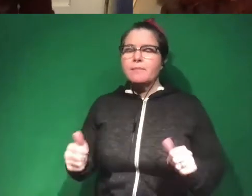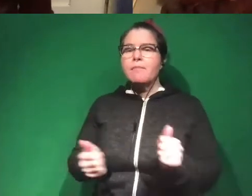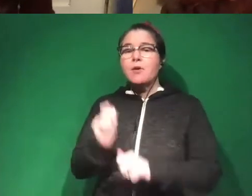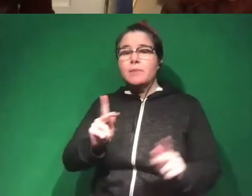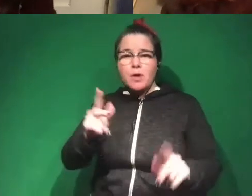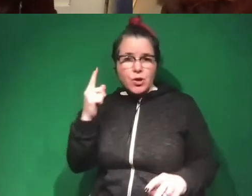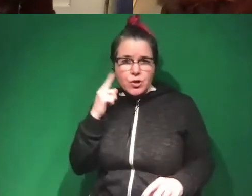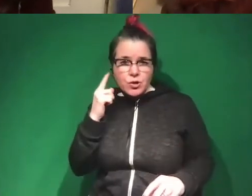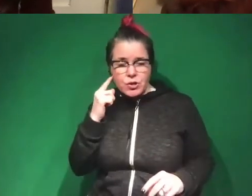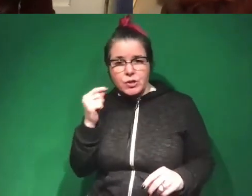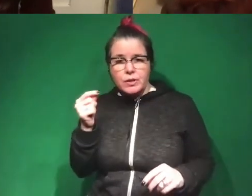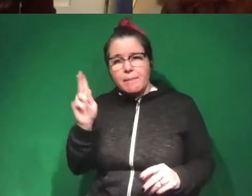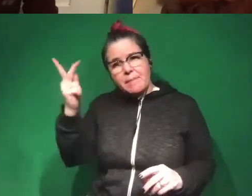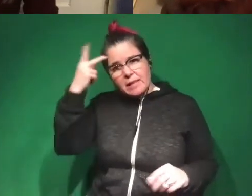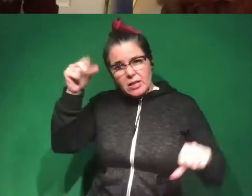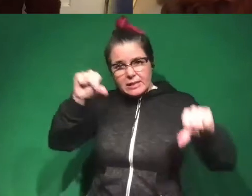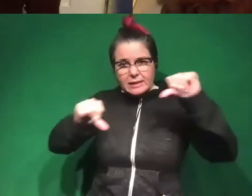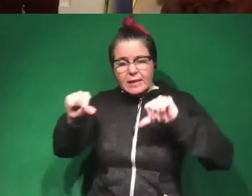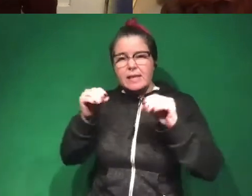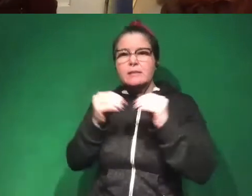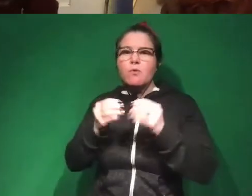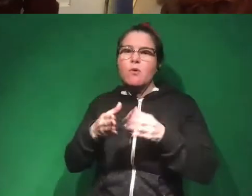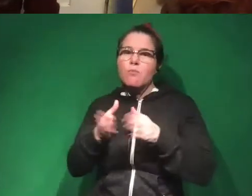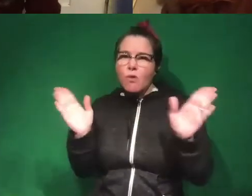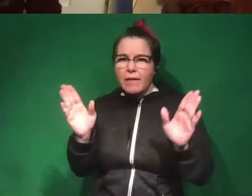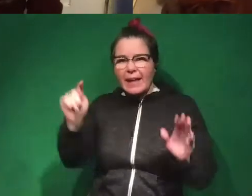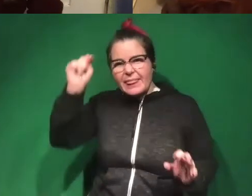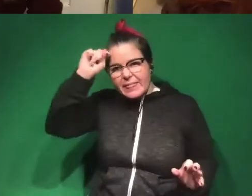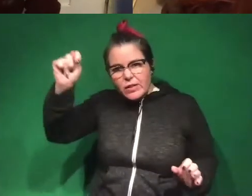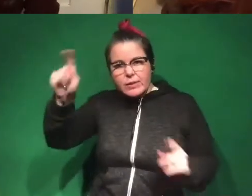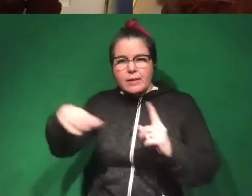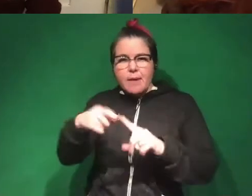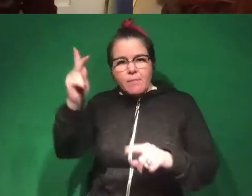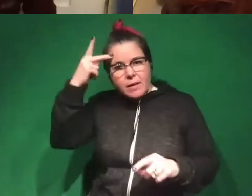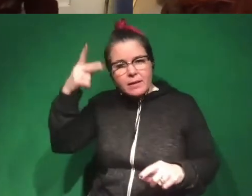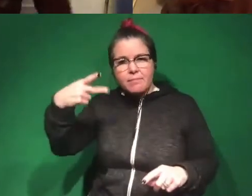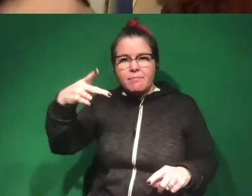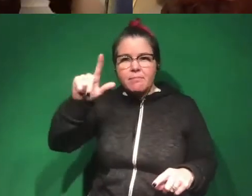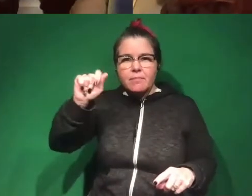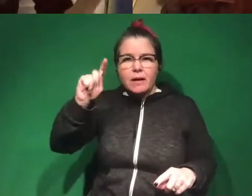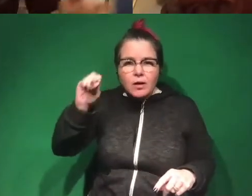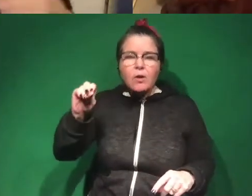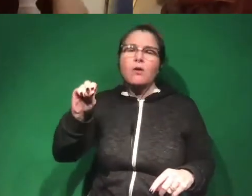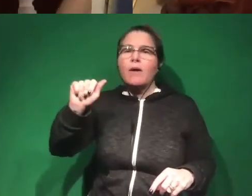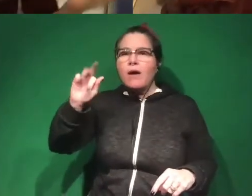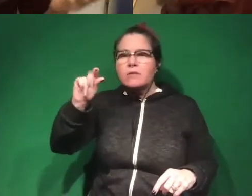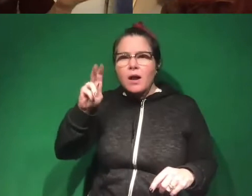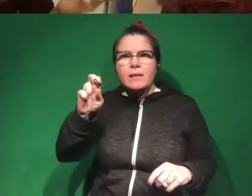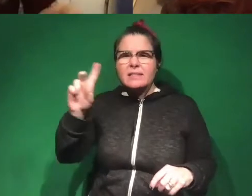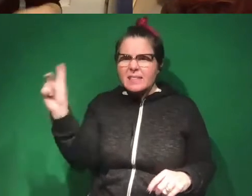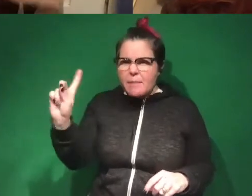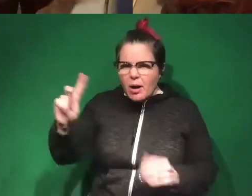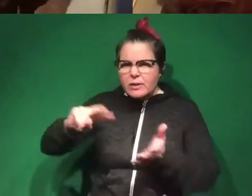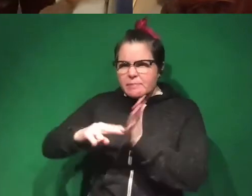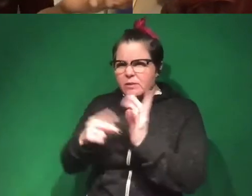have heard, you know, political science in the more broad, like, political theory, like, you know, Plato and Aristotle and what is democracy and is democracy good?